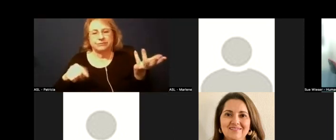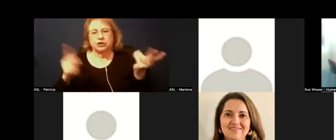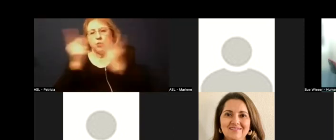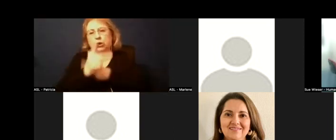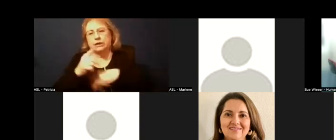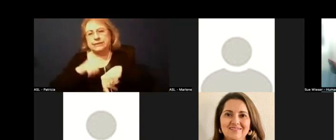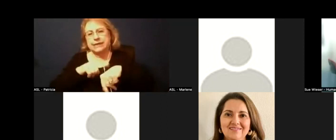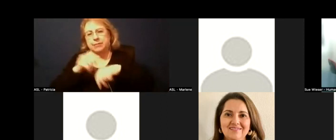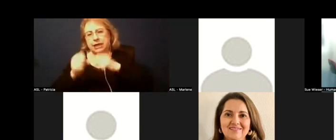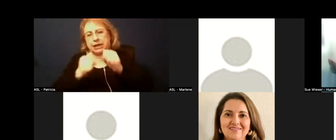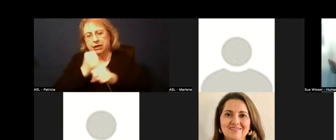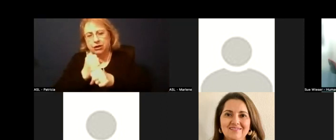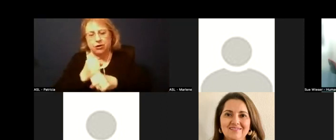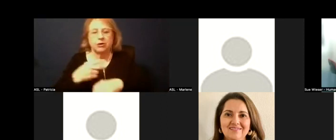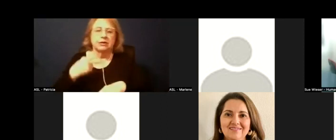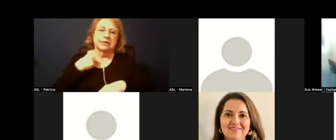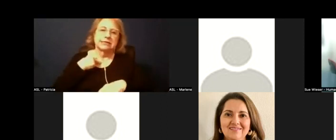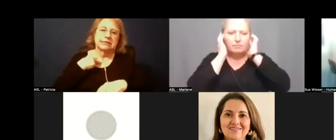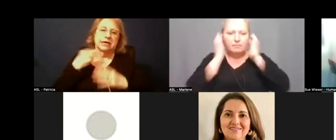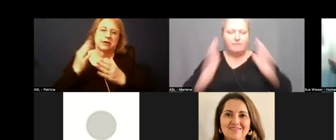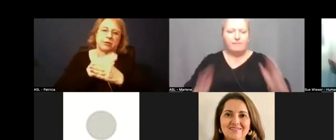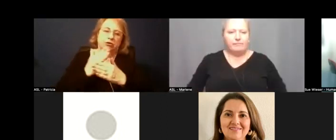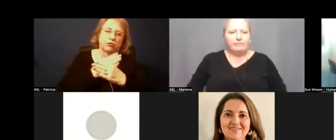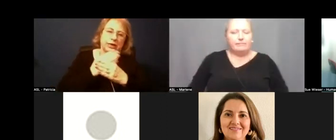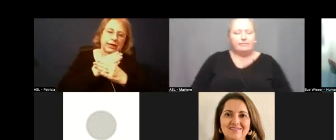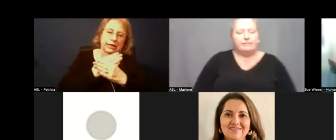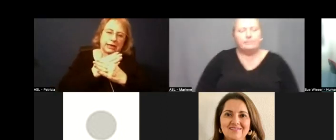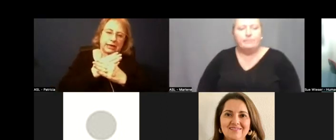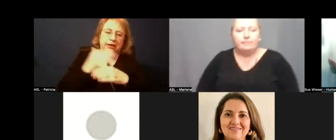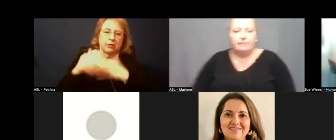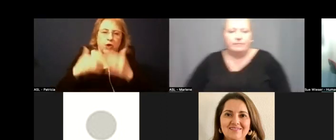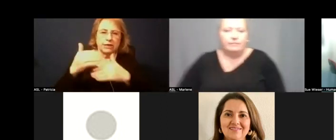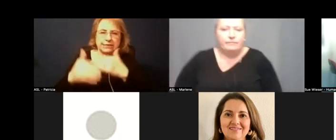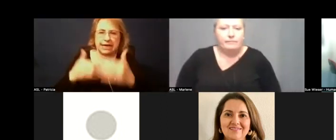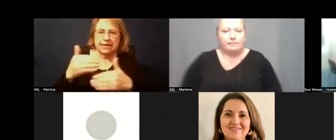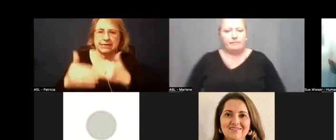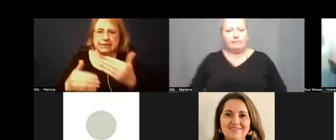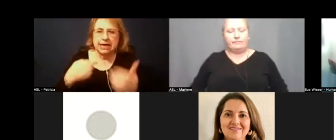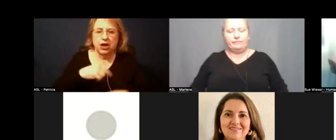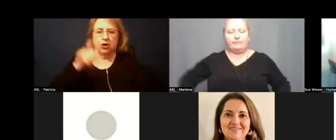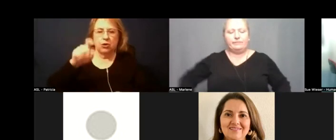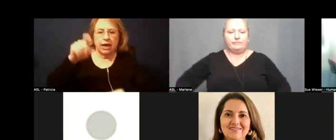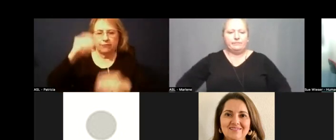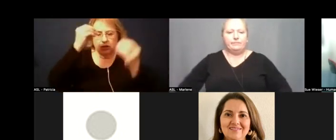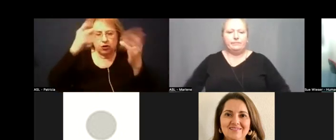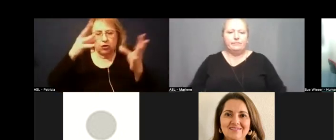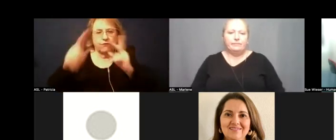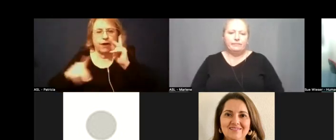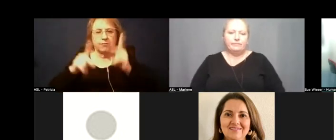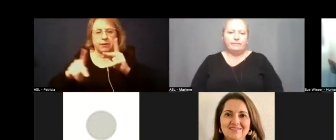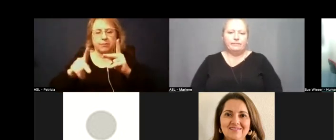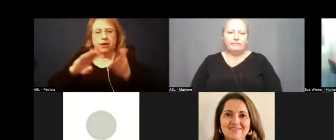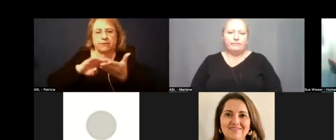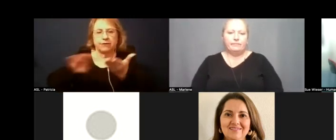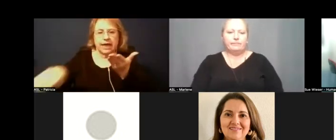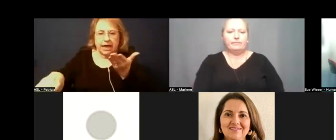we get caught in between basically process right we have to notify people of layoffs before uh